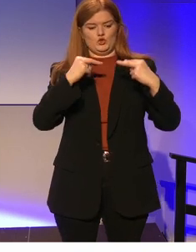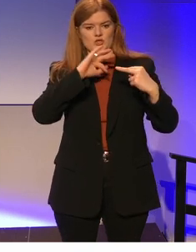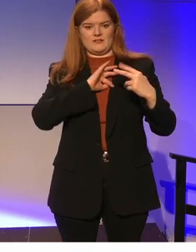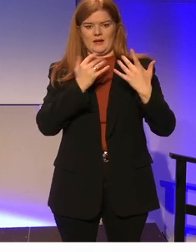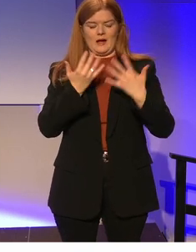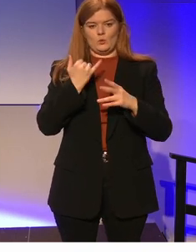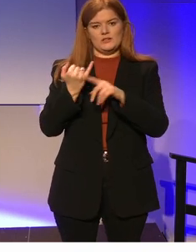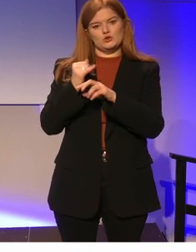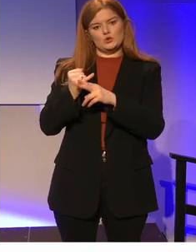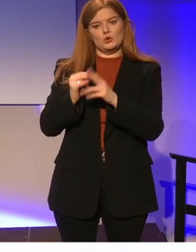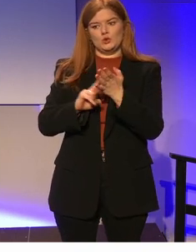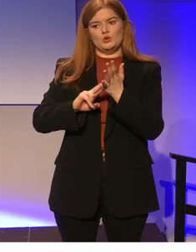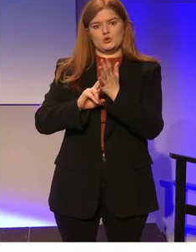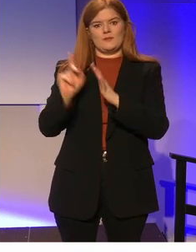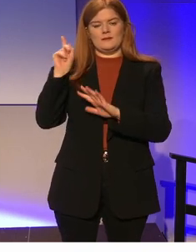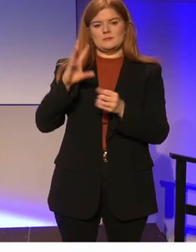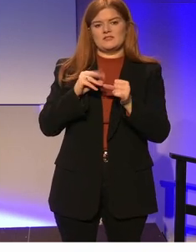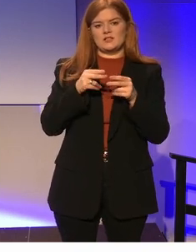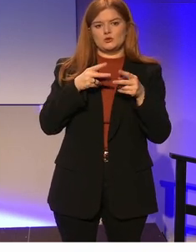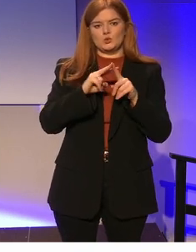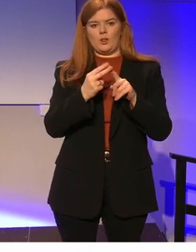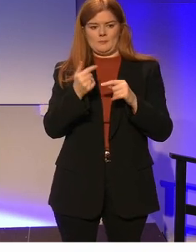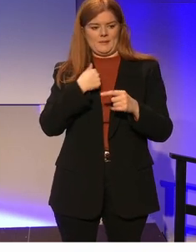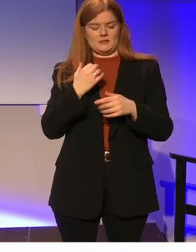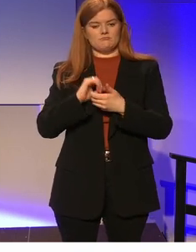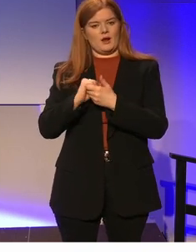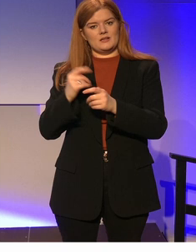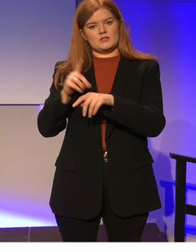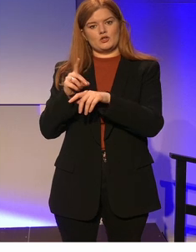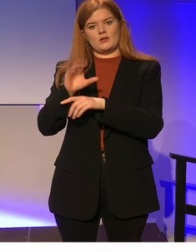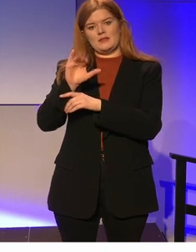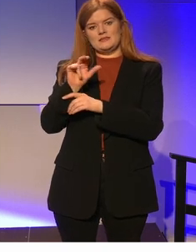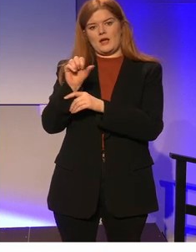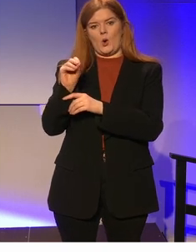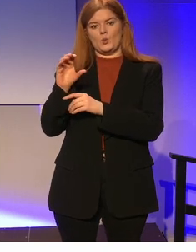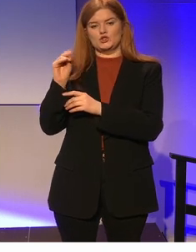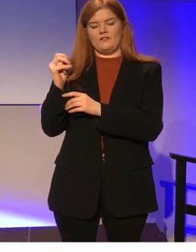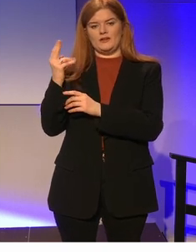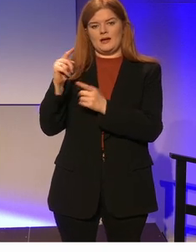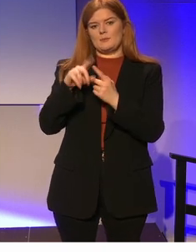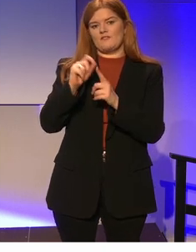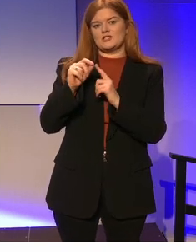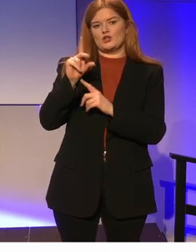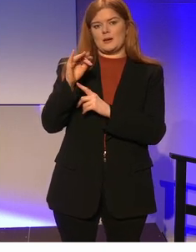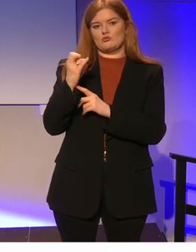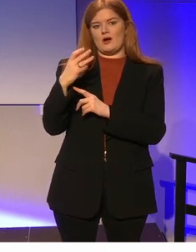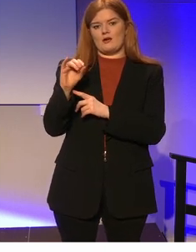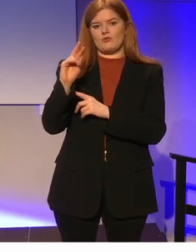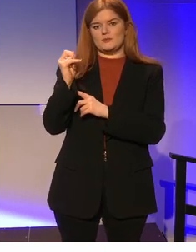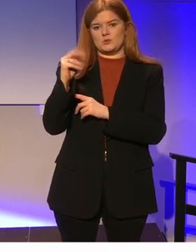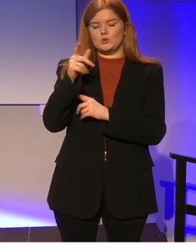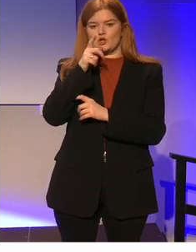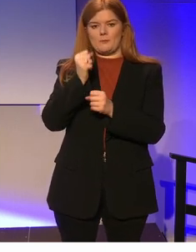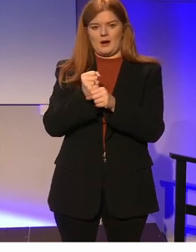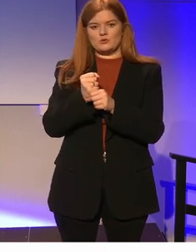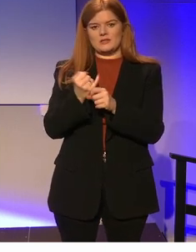your school using a map making methodology that my colleagues Dr Lisa O'Sullivan and Professor Deborah Robinson will talk further about in the